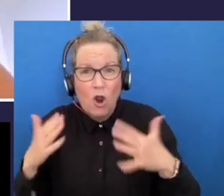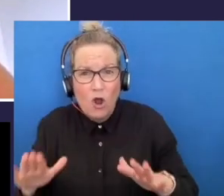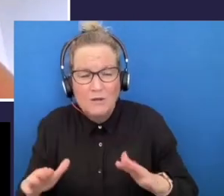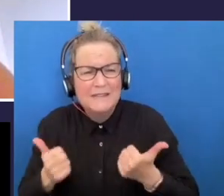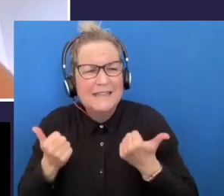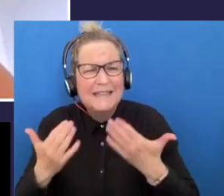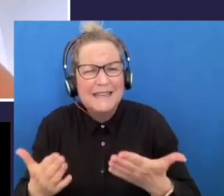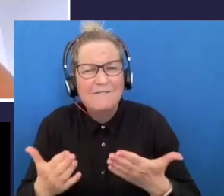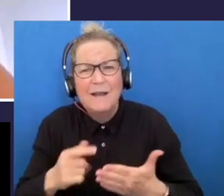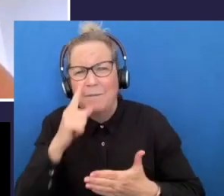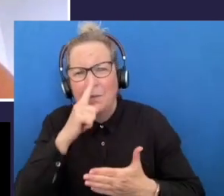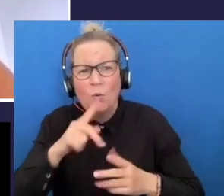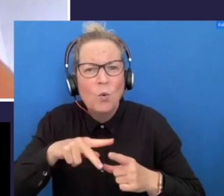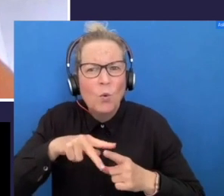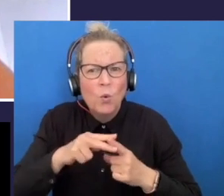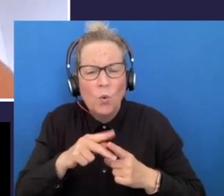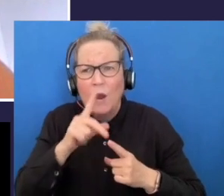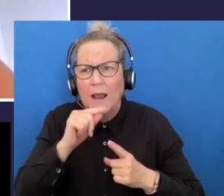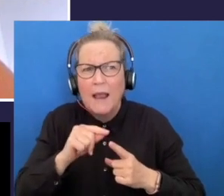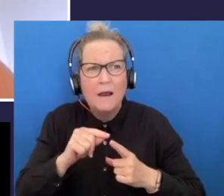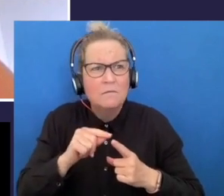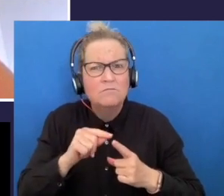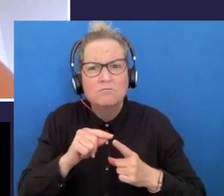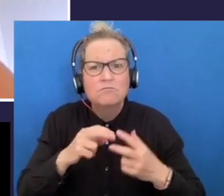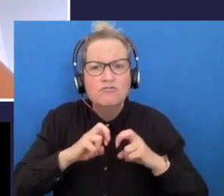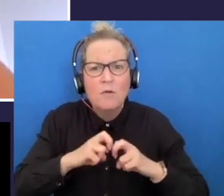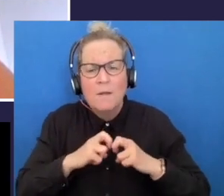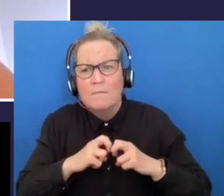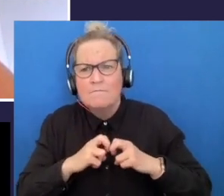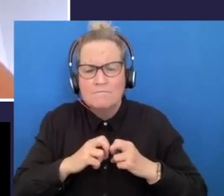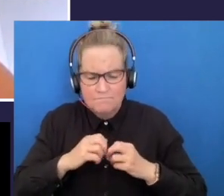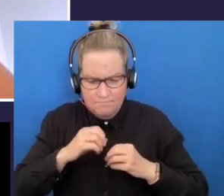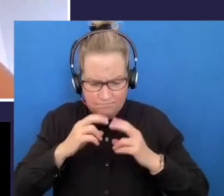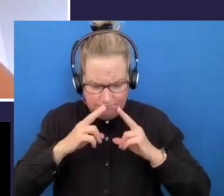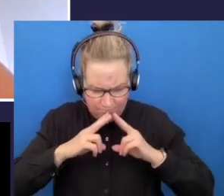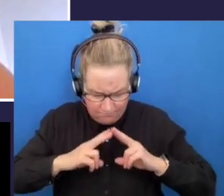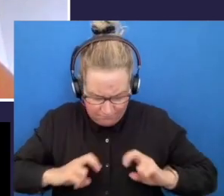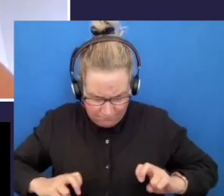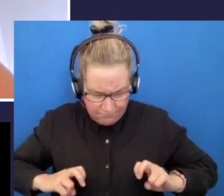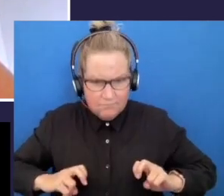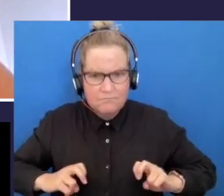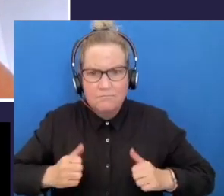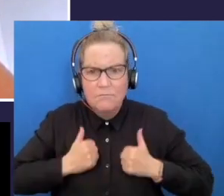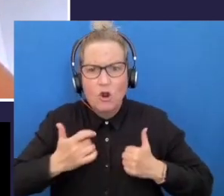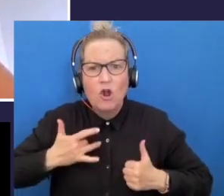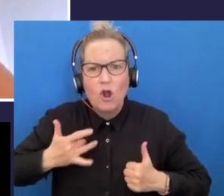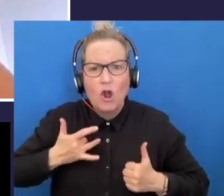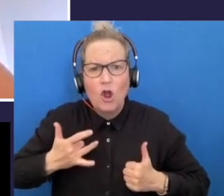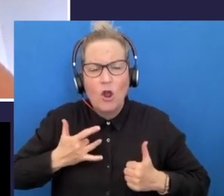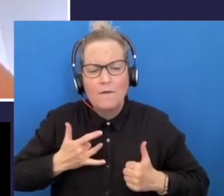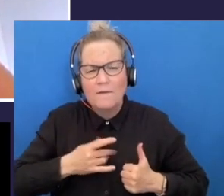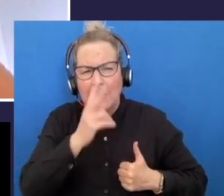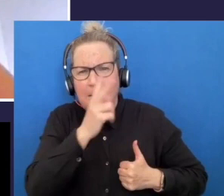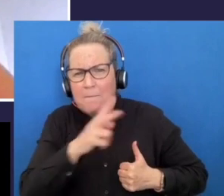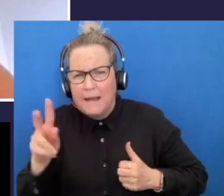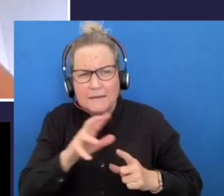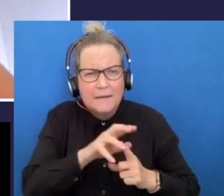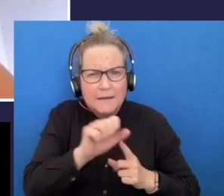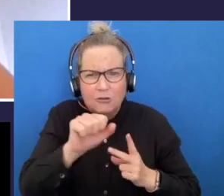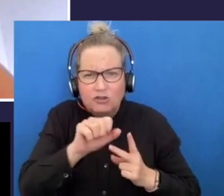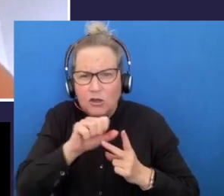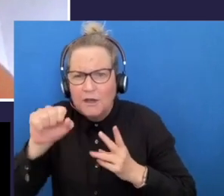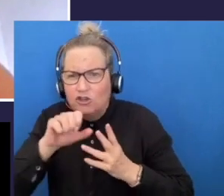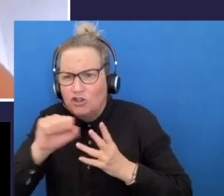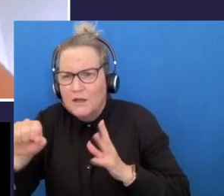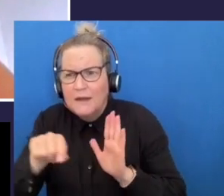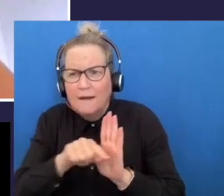tools to confront problems that are relevant to their own lives and address any ongoing patterns of behavior negative patterns